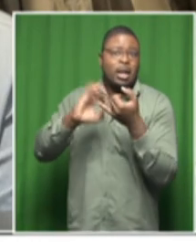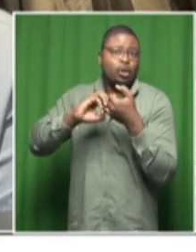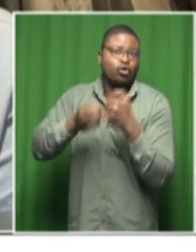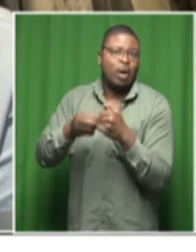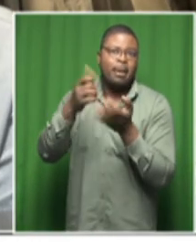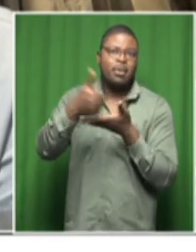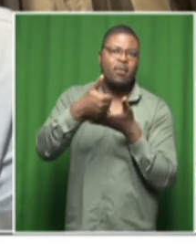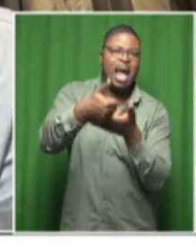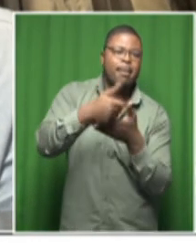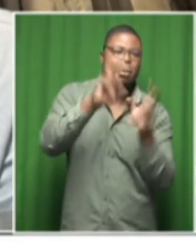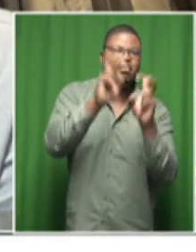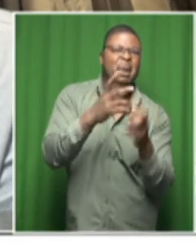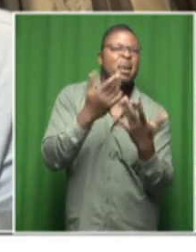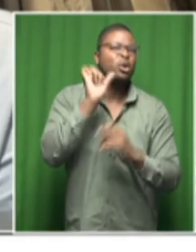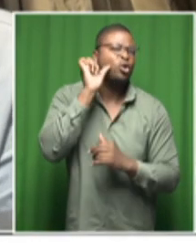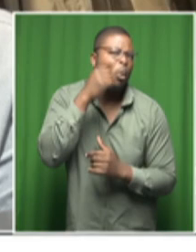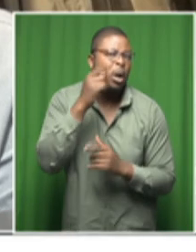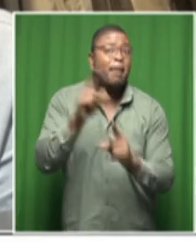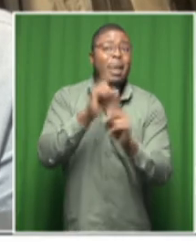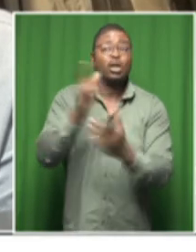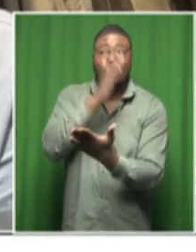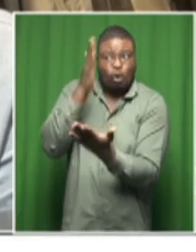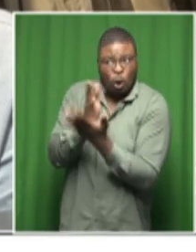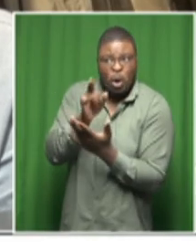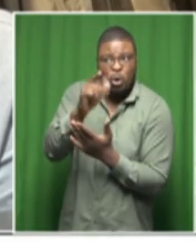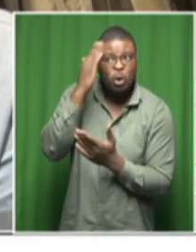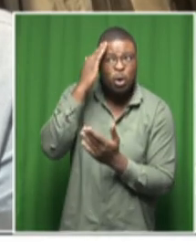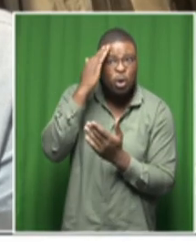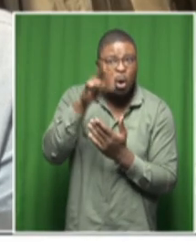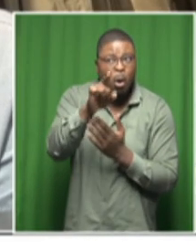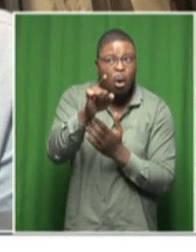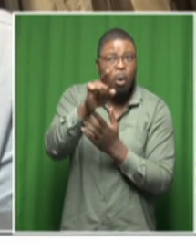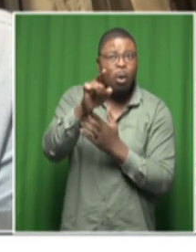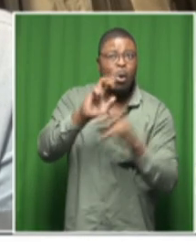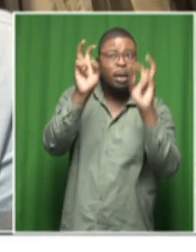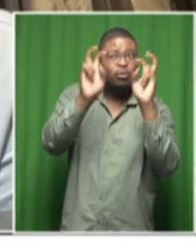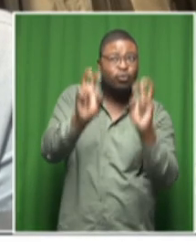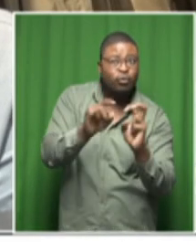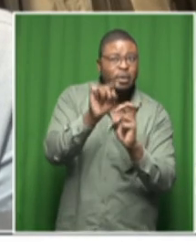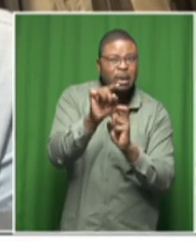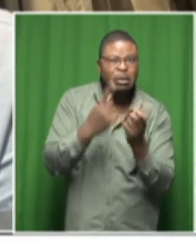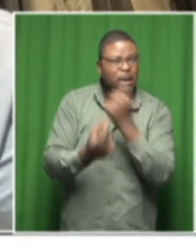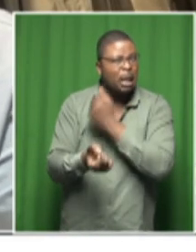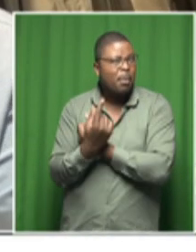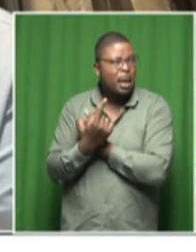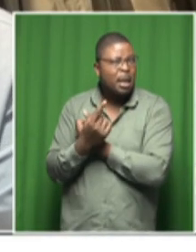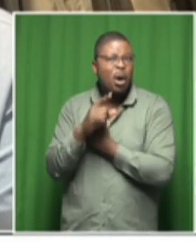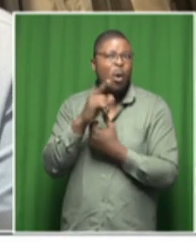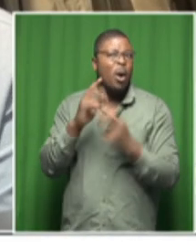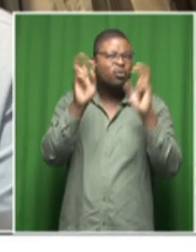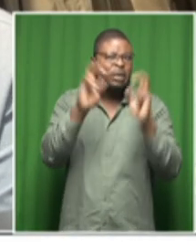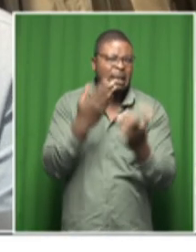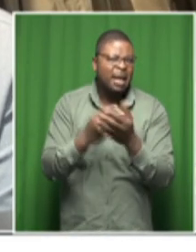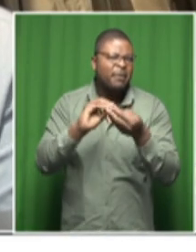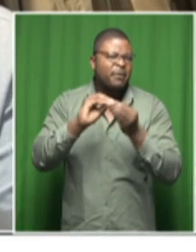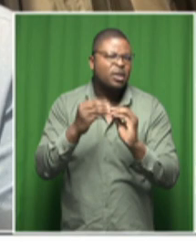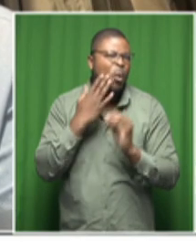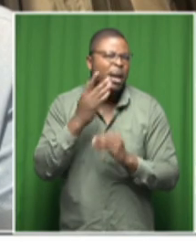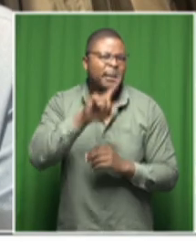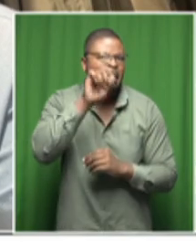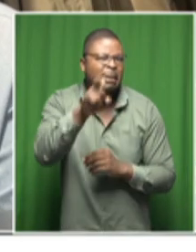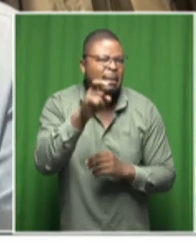to the area by tomorrow not sure if you know in terms of infrastructure how how when power can be restored restored there